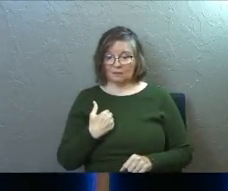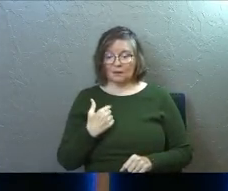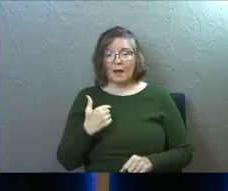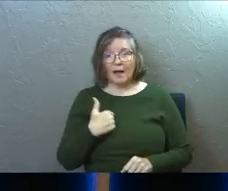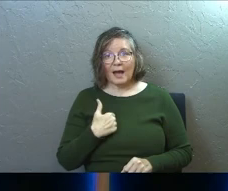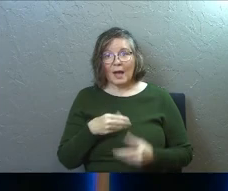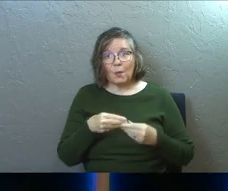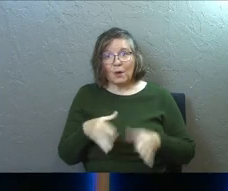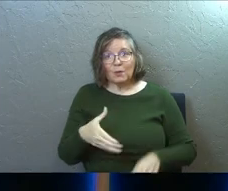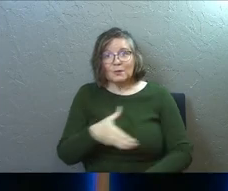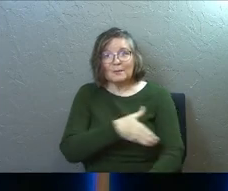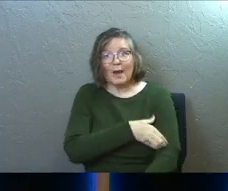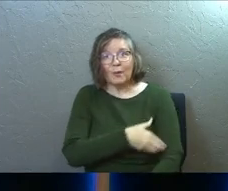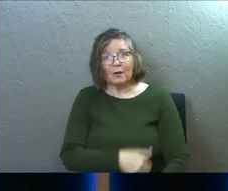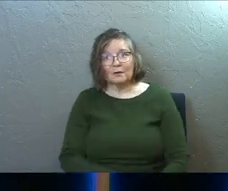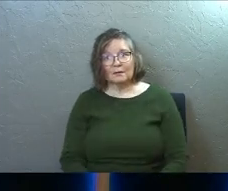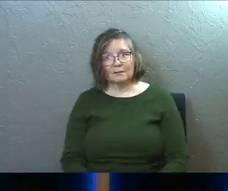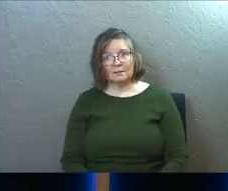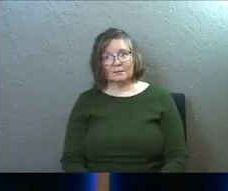I would lose power.